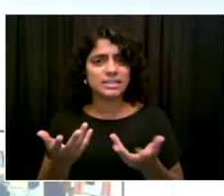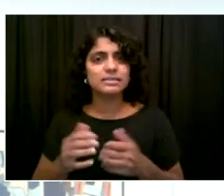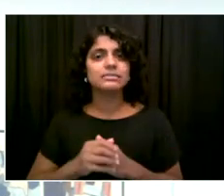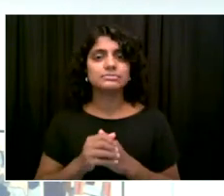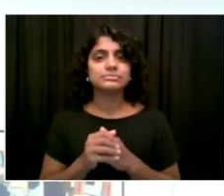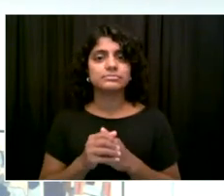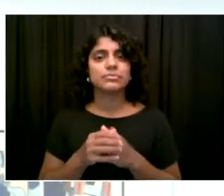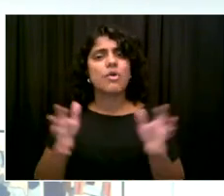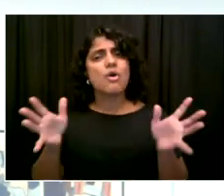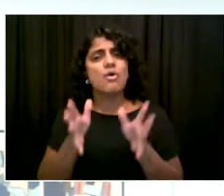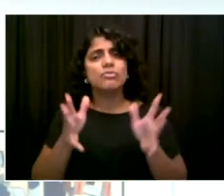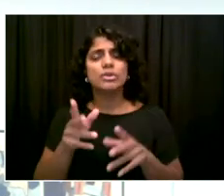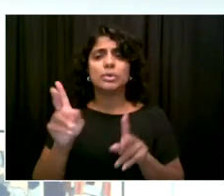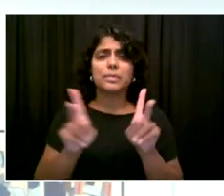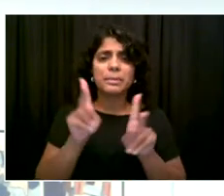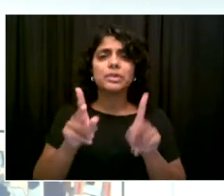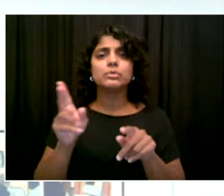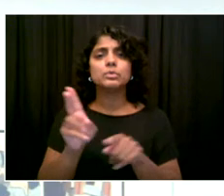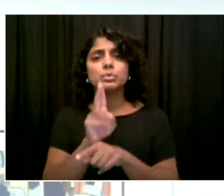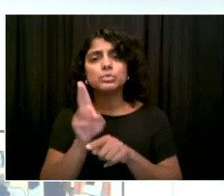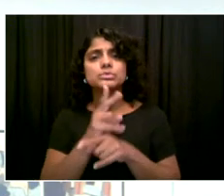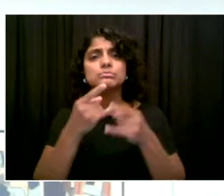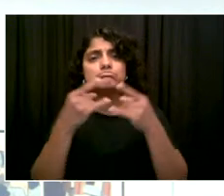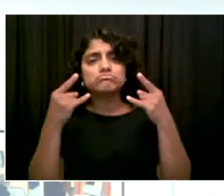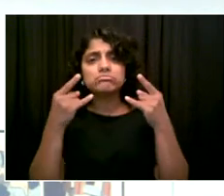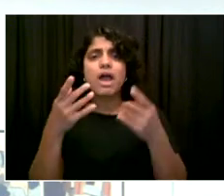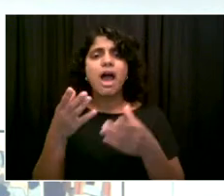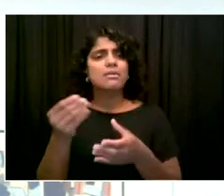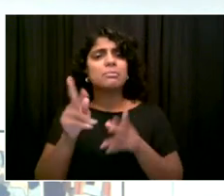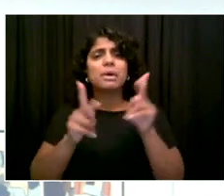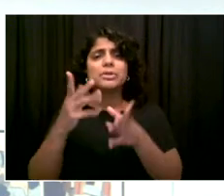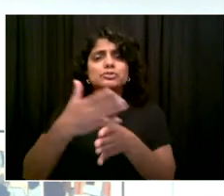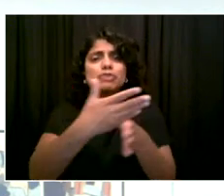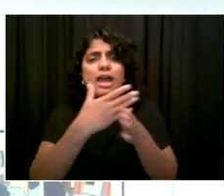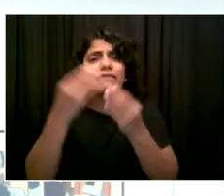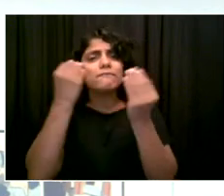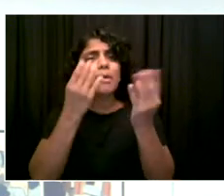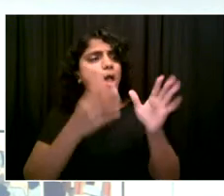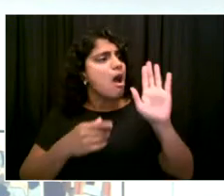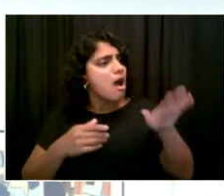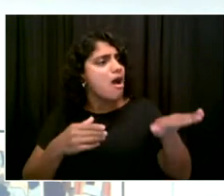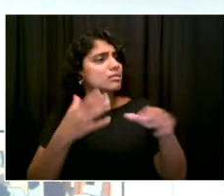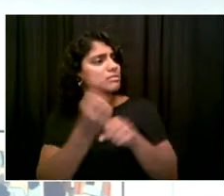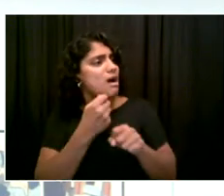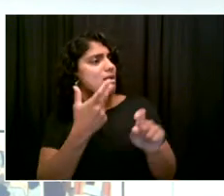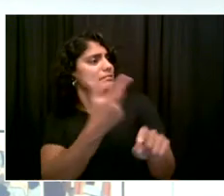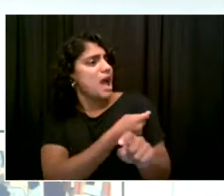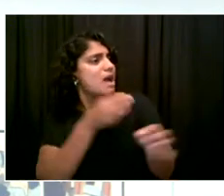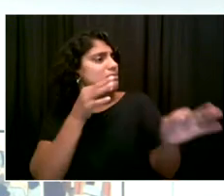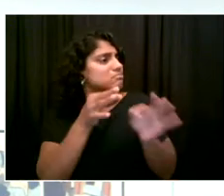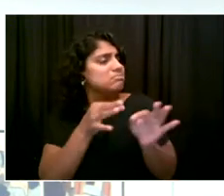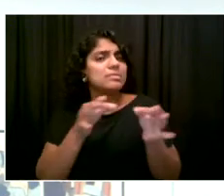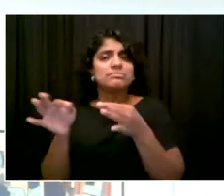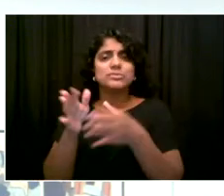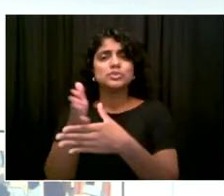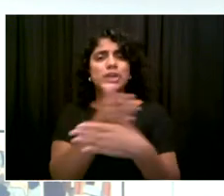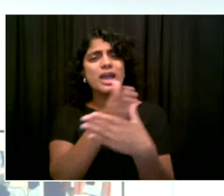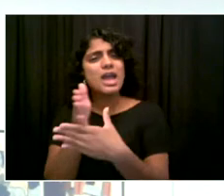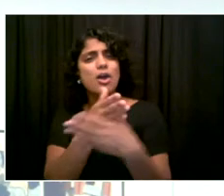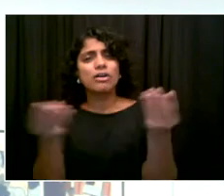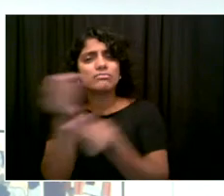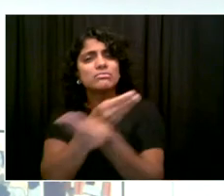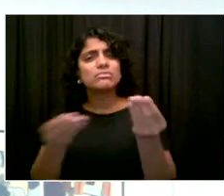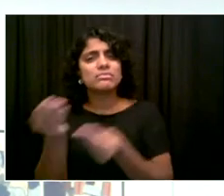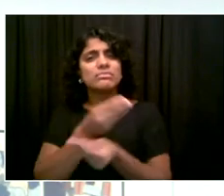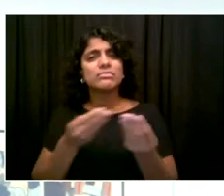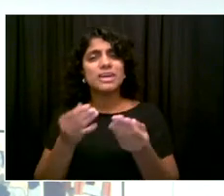to talk through any remaining concerns from them. But in that conversation, we have to be very clear that